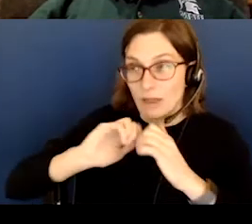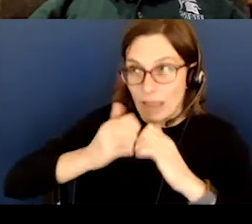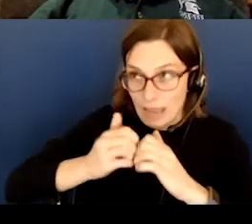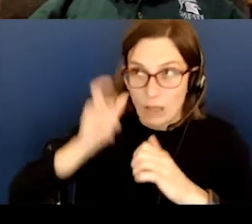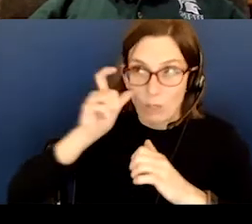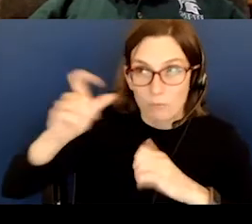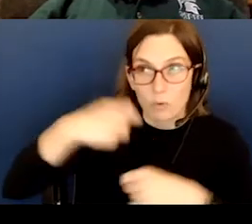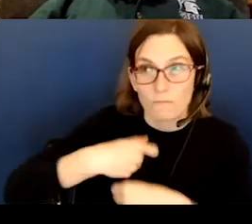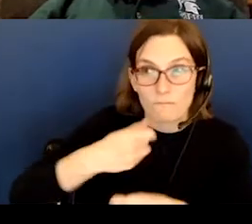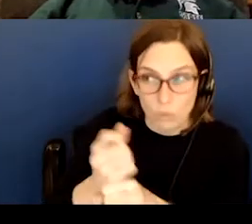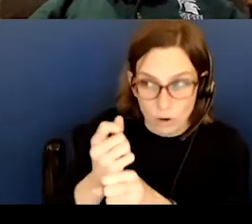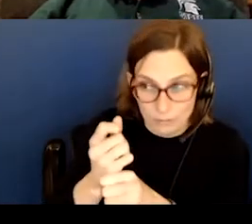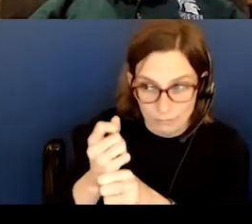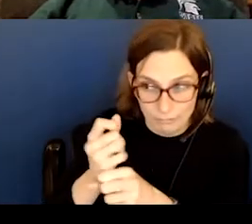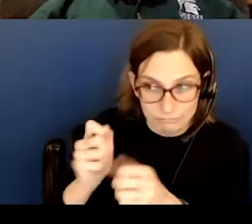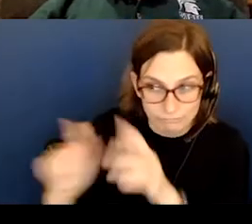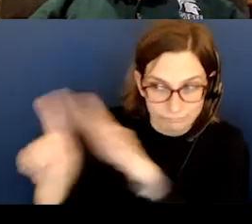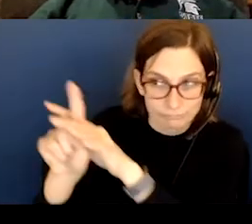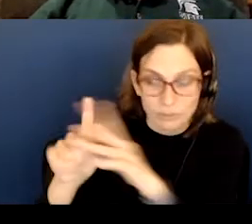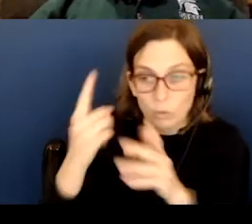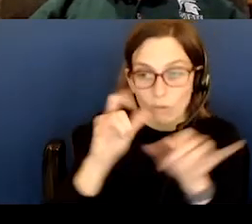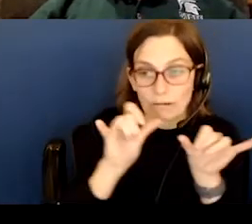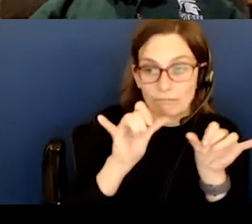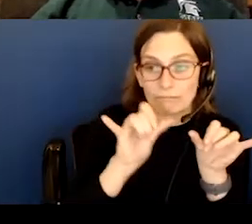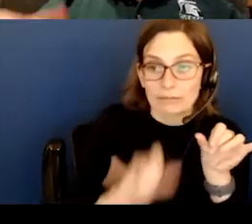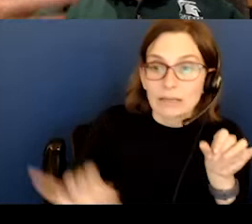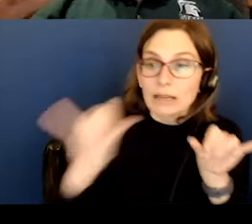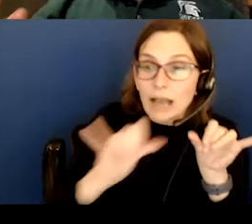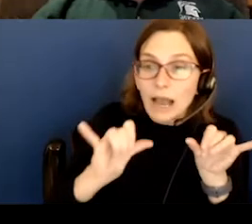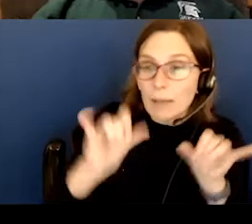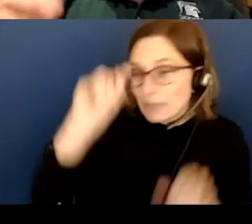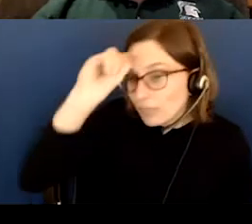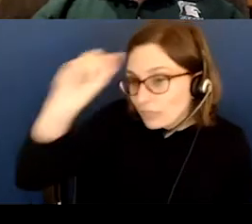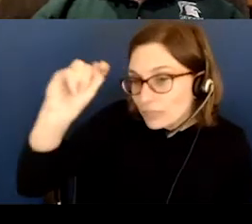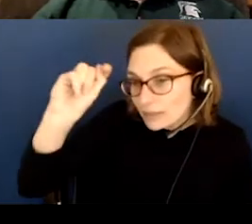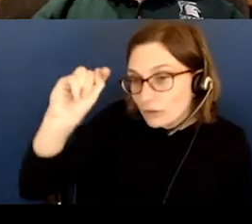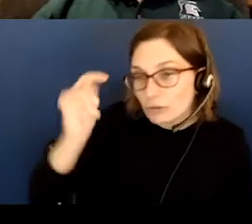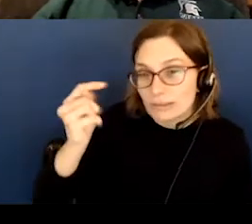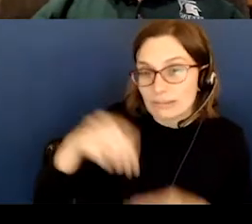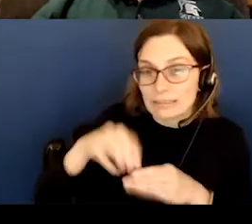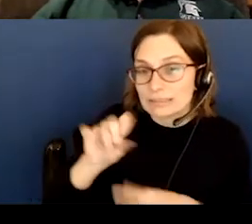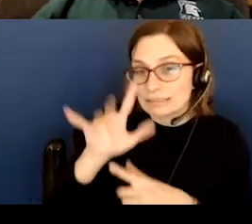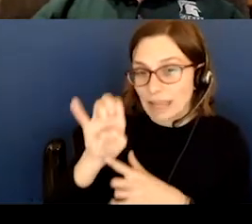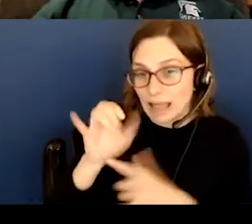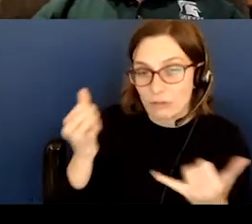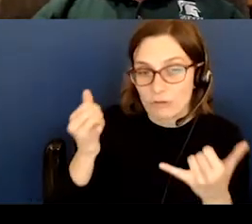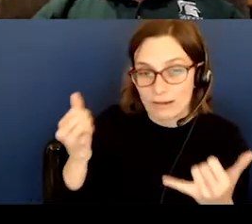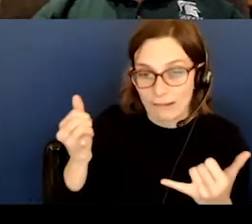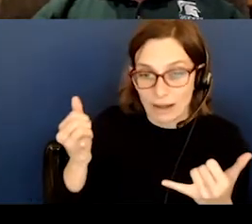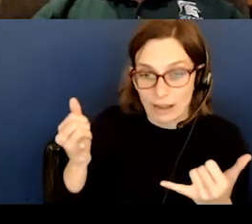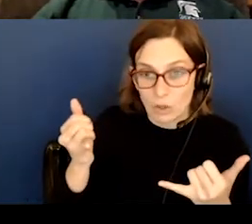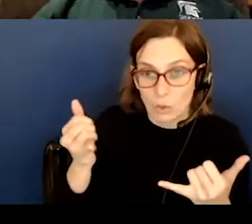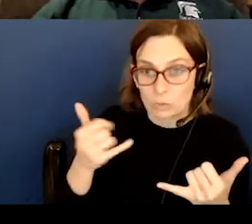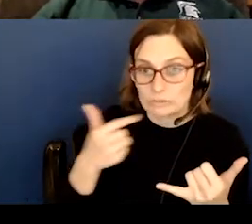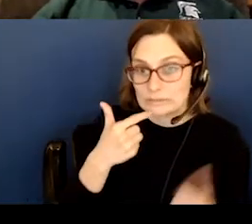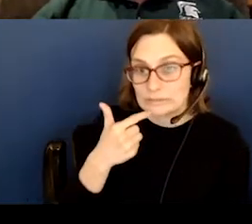One common theory that's being, that's in style right now is that a small,